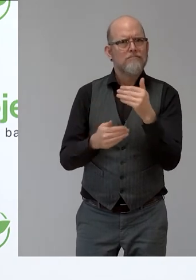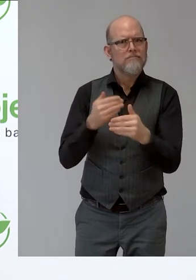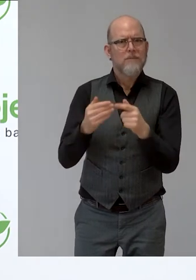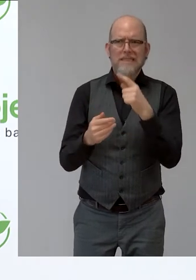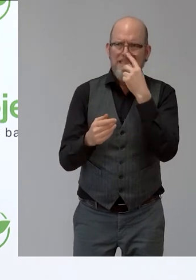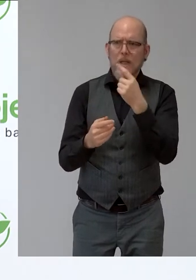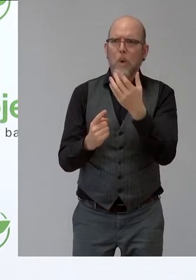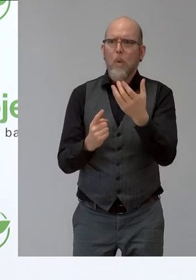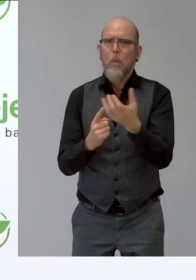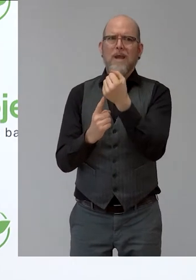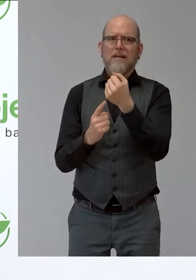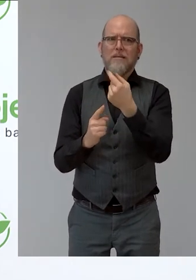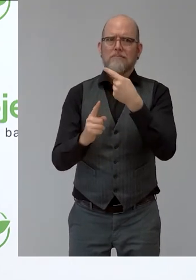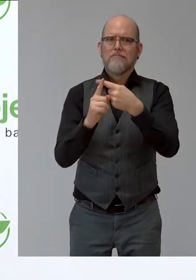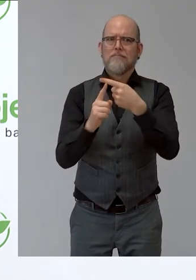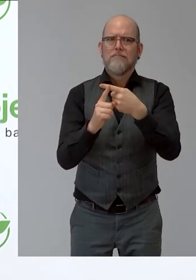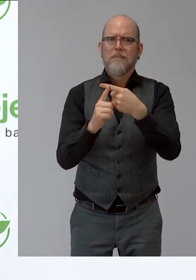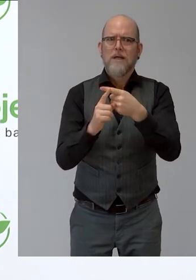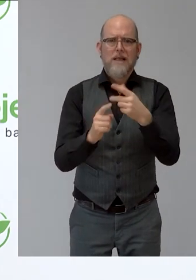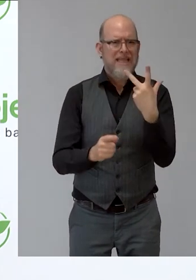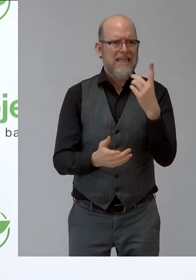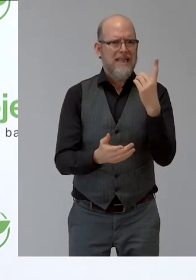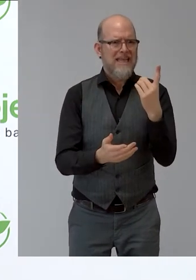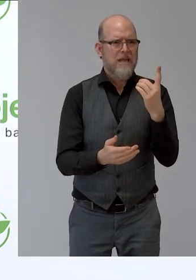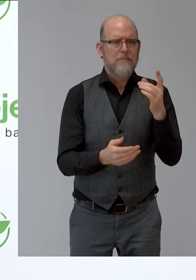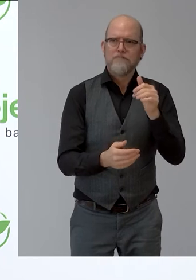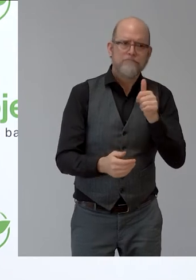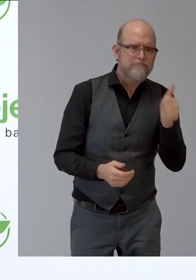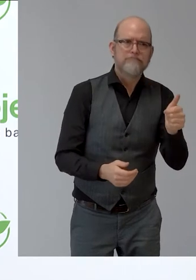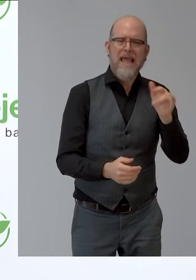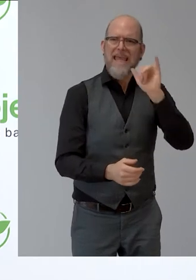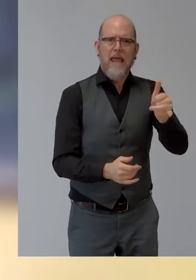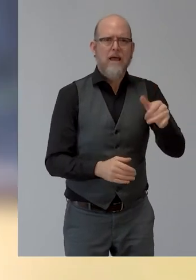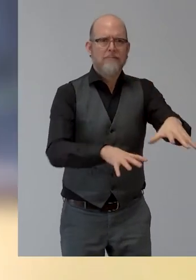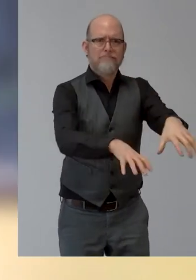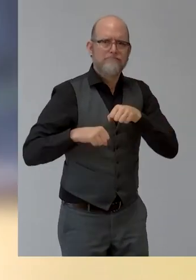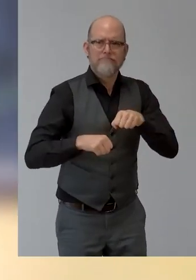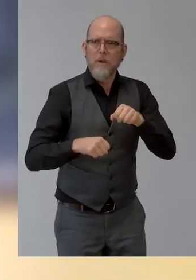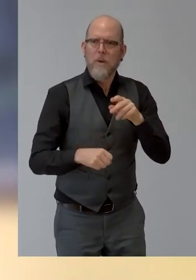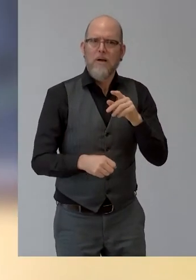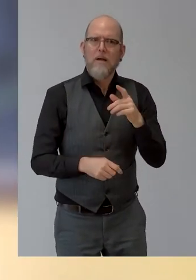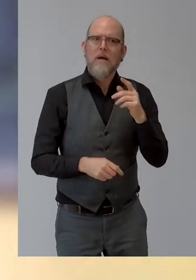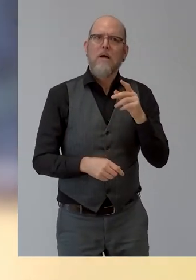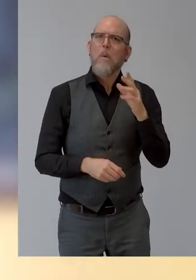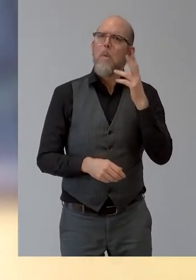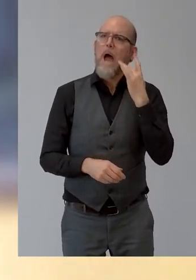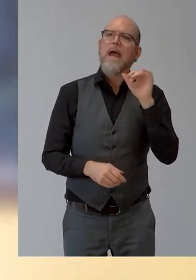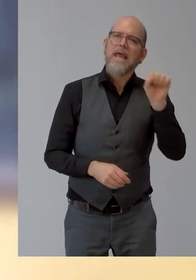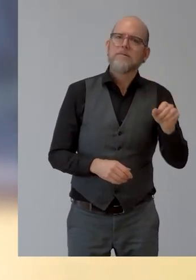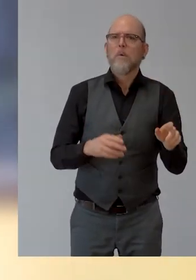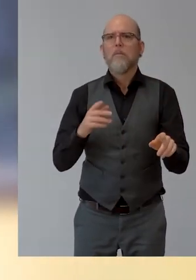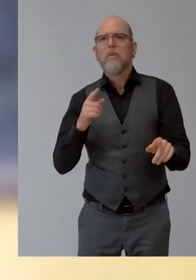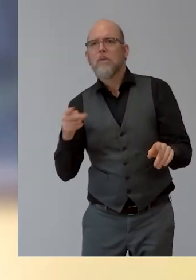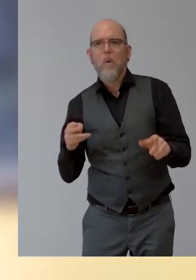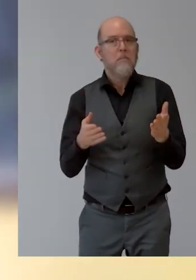your relationship to 3D print? Are you using it already and if not why not? Okay so Michael as you know